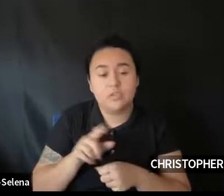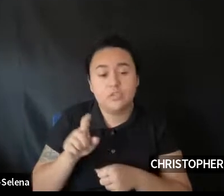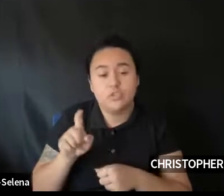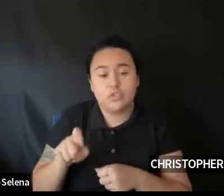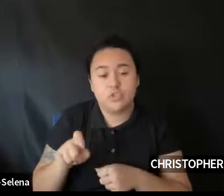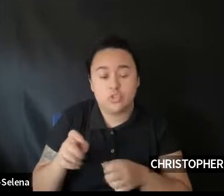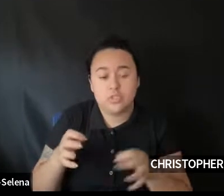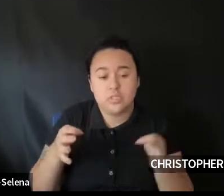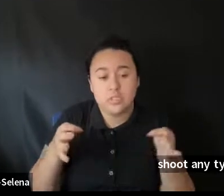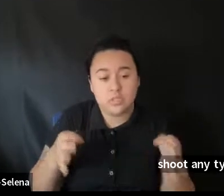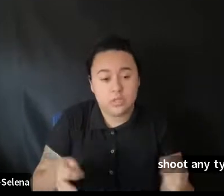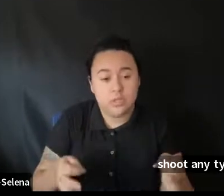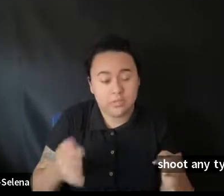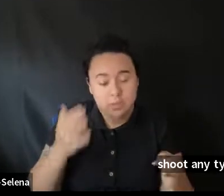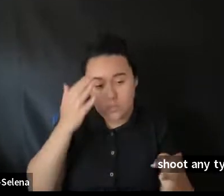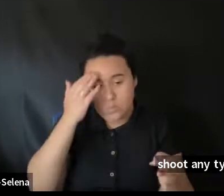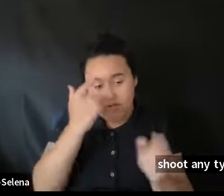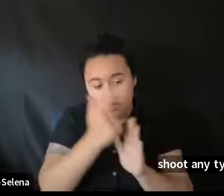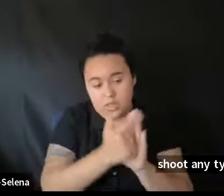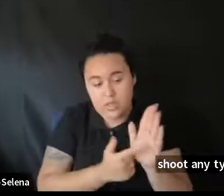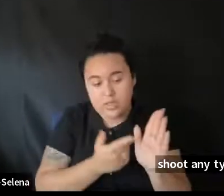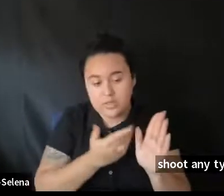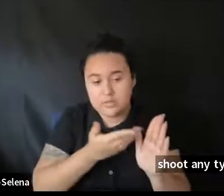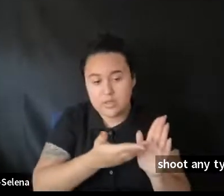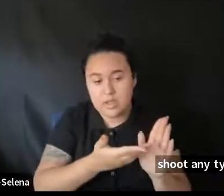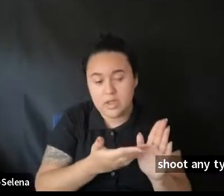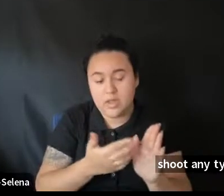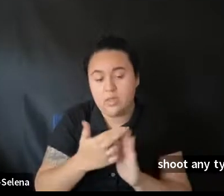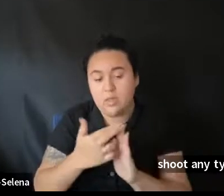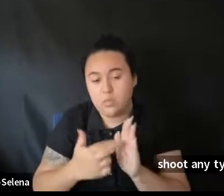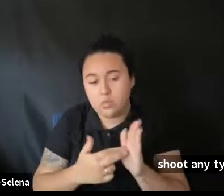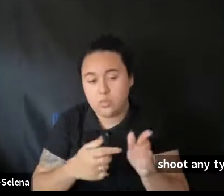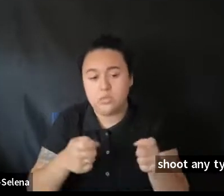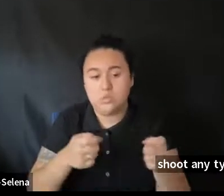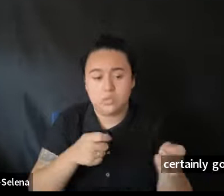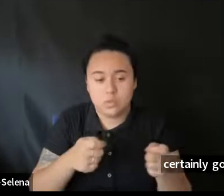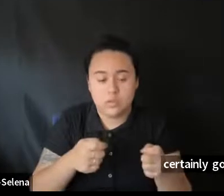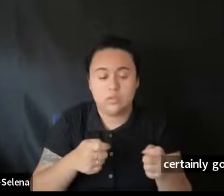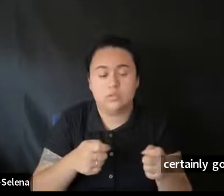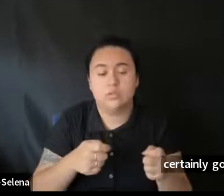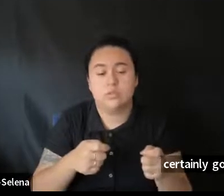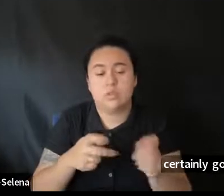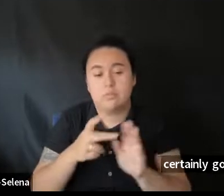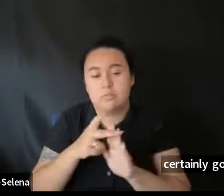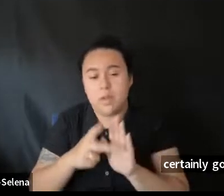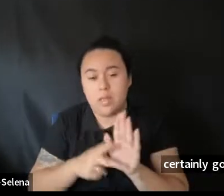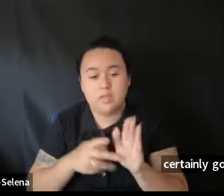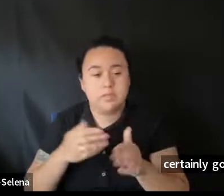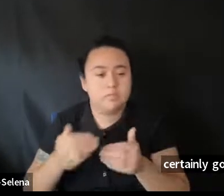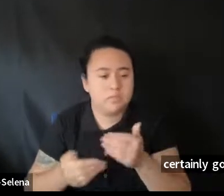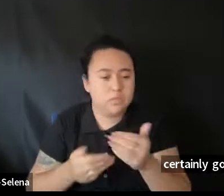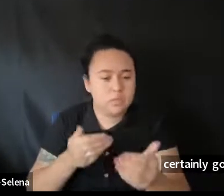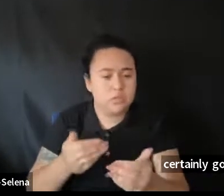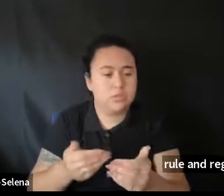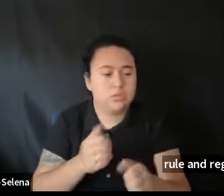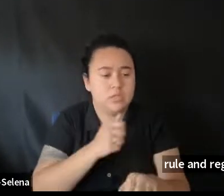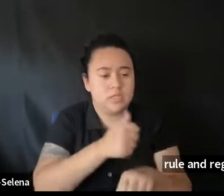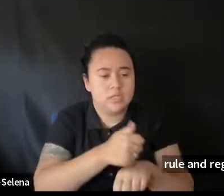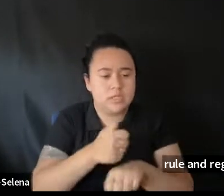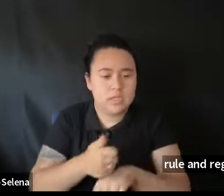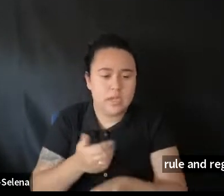Be aware of the law. Be aware of the rules. And regulations. aware of the policies. And procedures. That are in place.